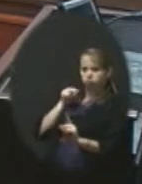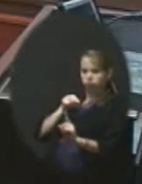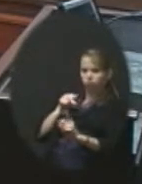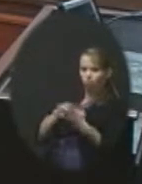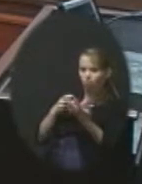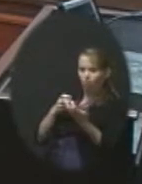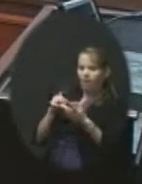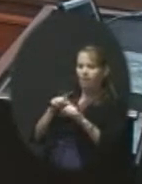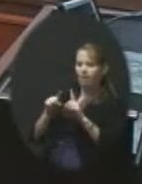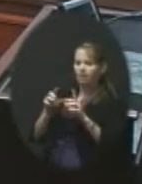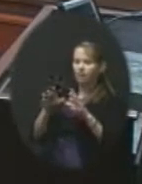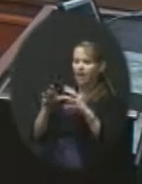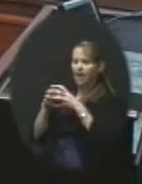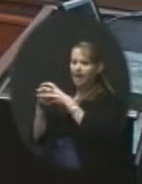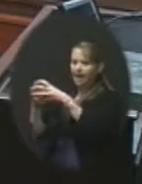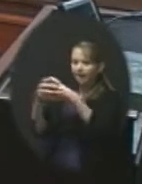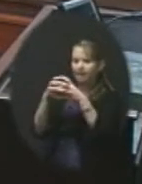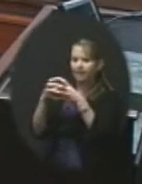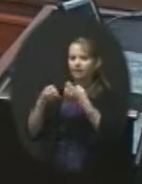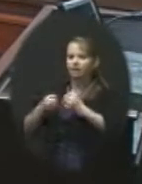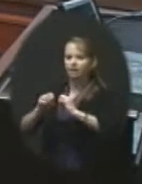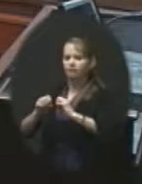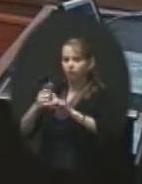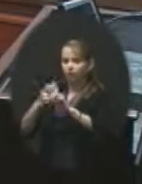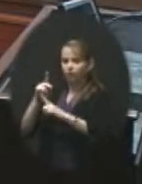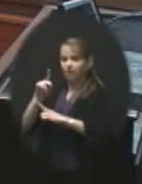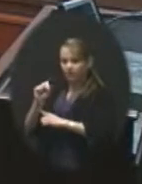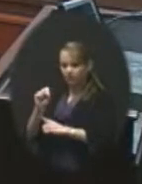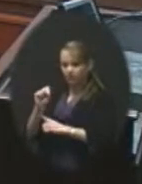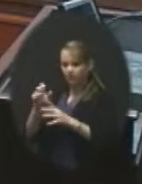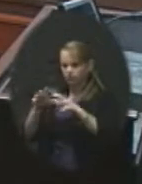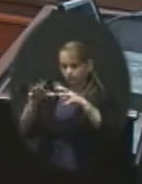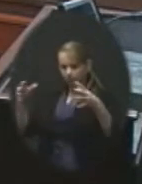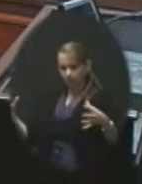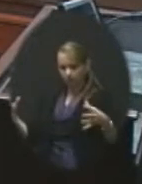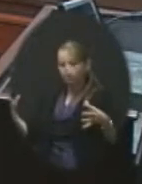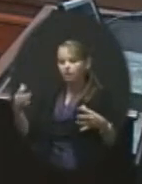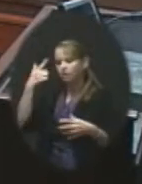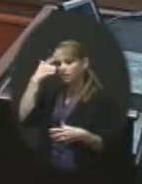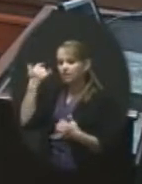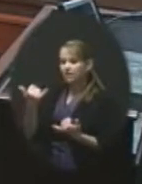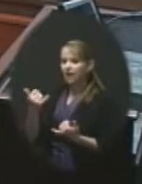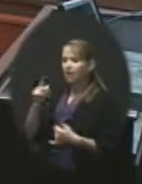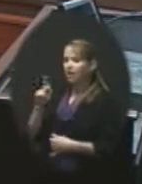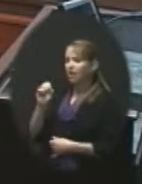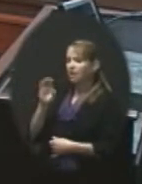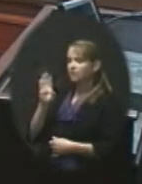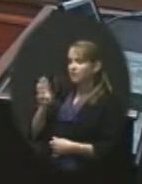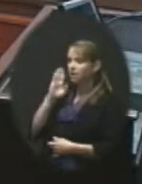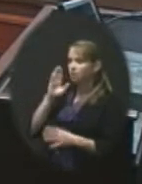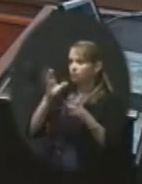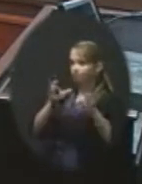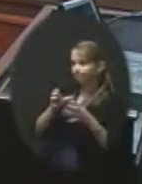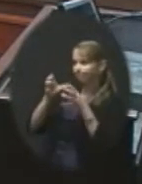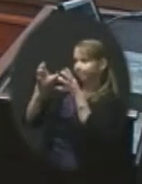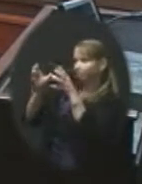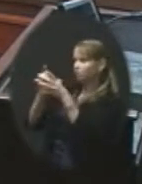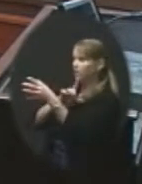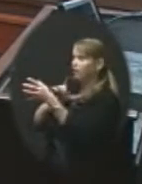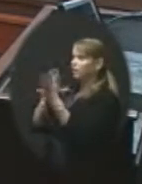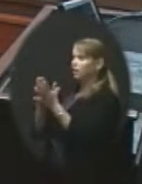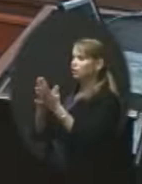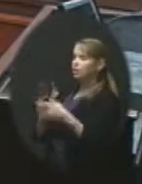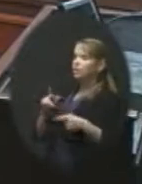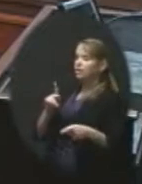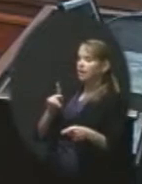a collective effort across the entire state because now KSB is going to take that to the legislators and say, OK, here's the position of